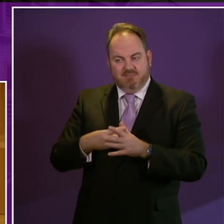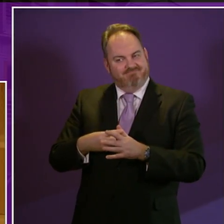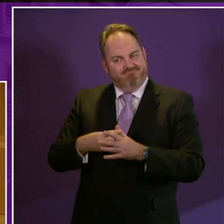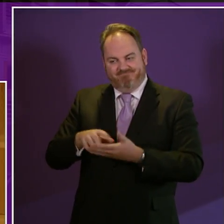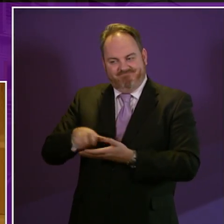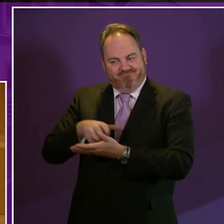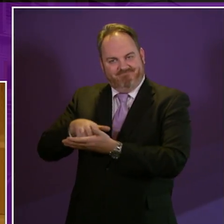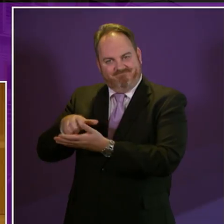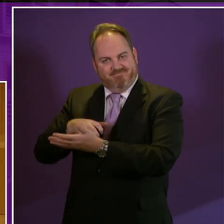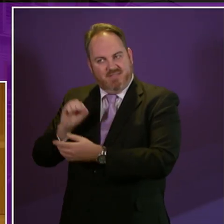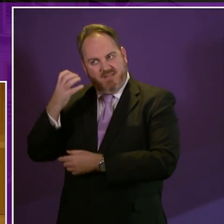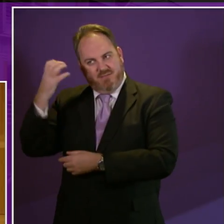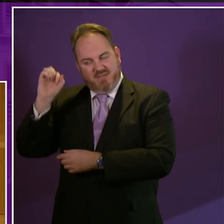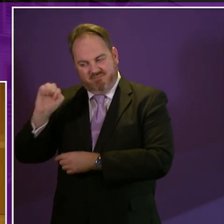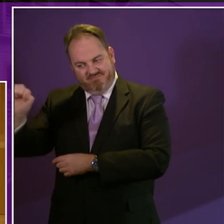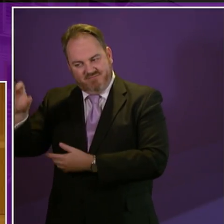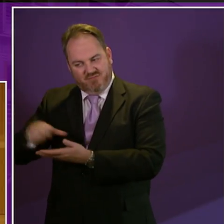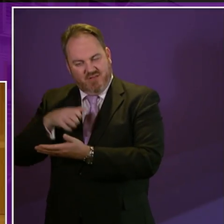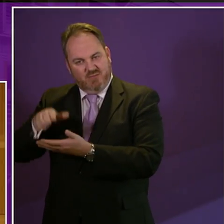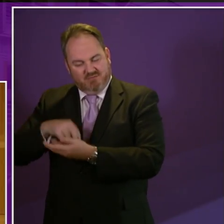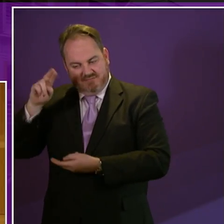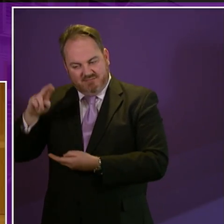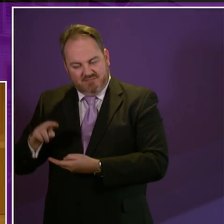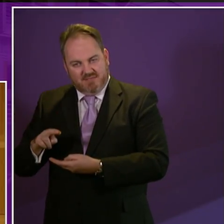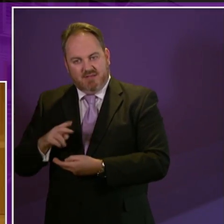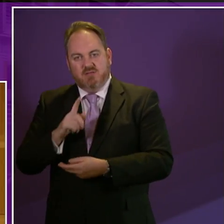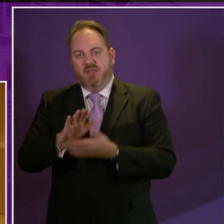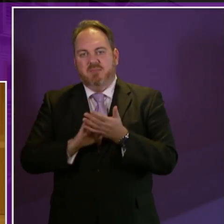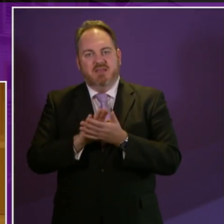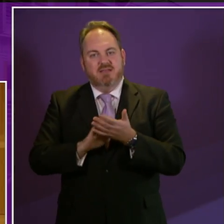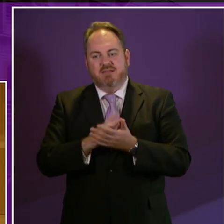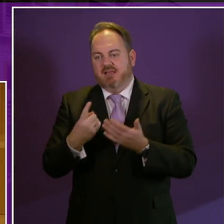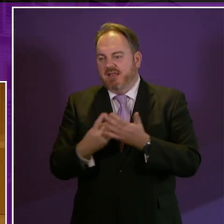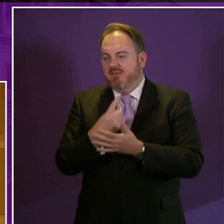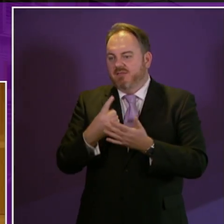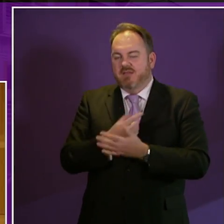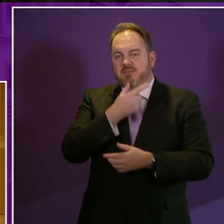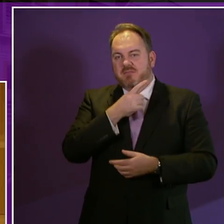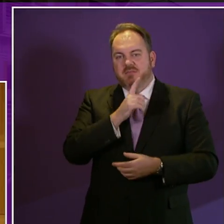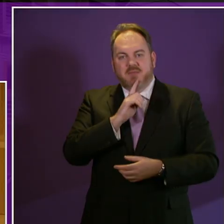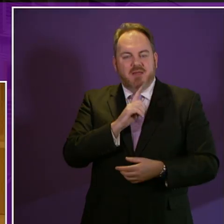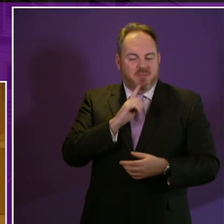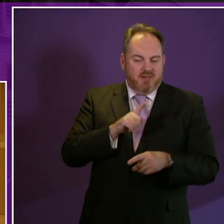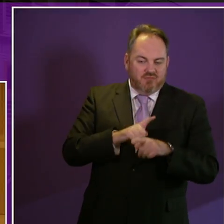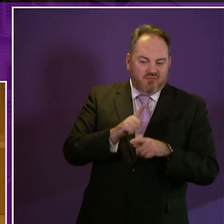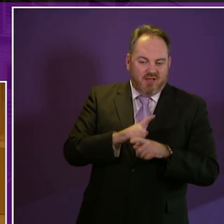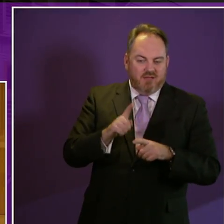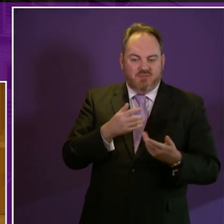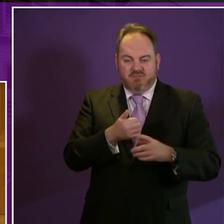which saw DLA suspended from families whose children went into hospital for 84 days or more for the work they did to